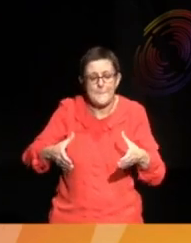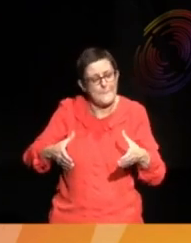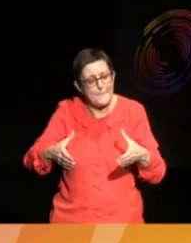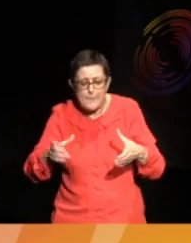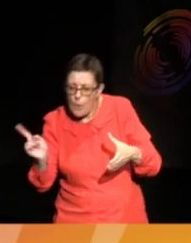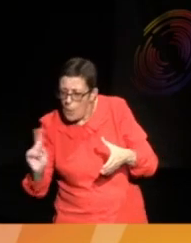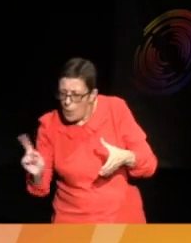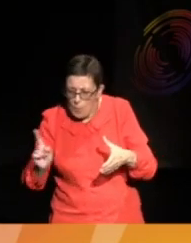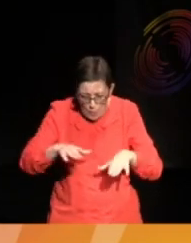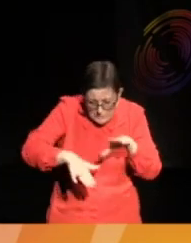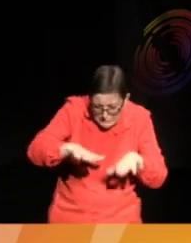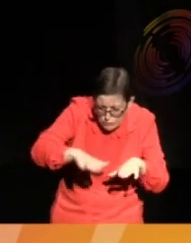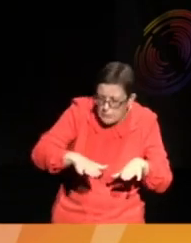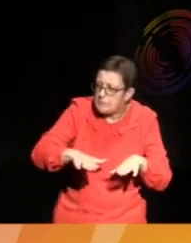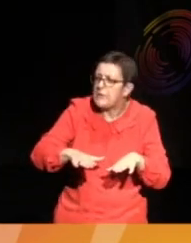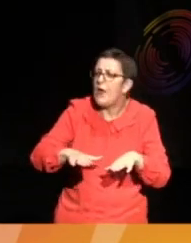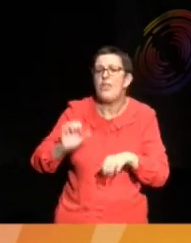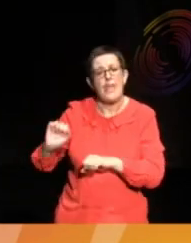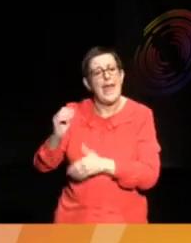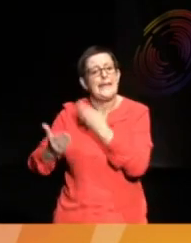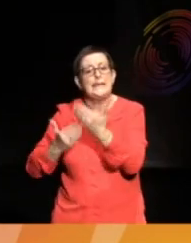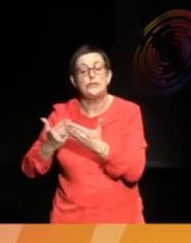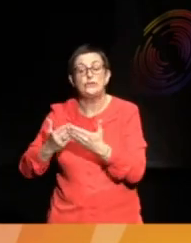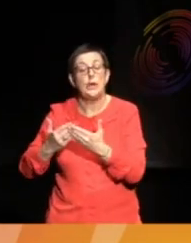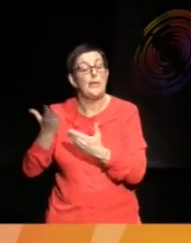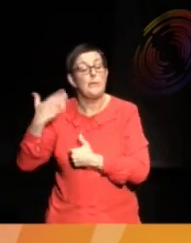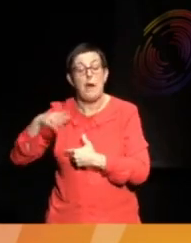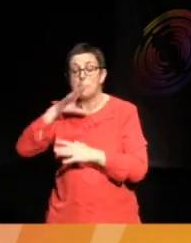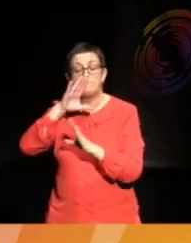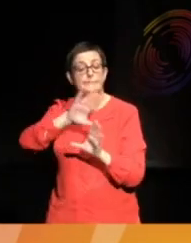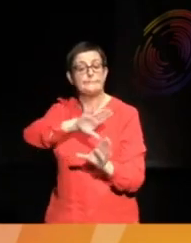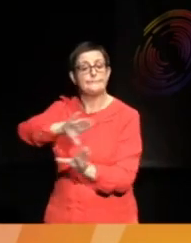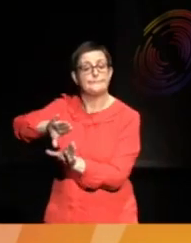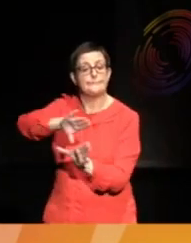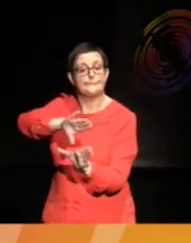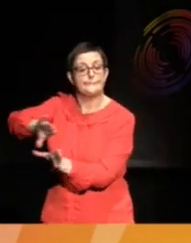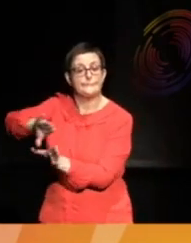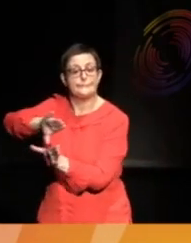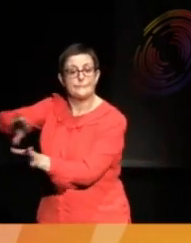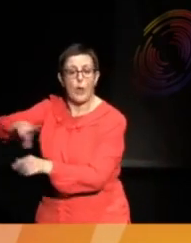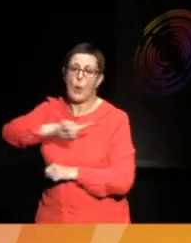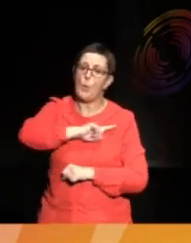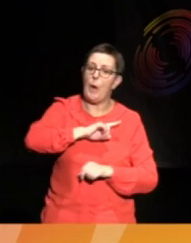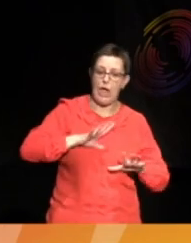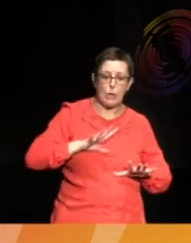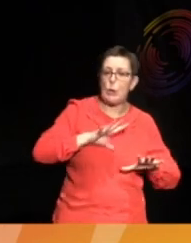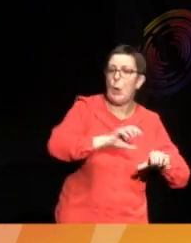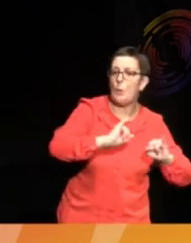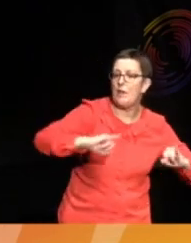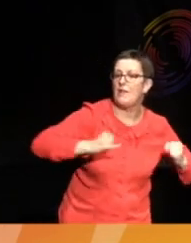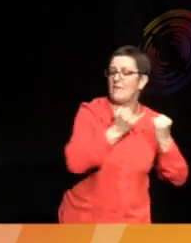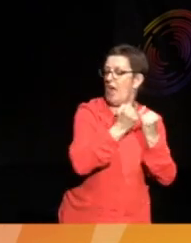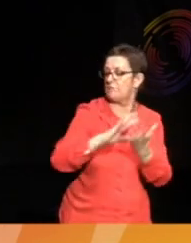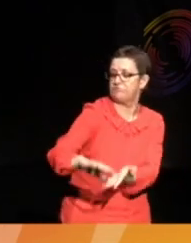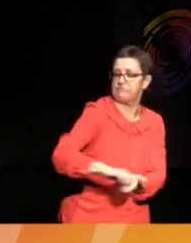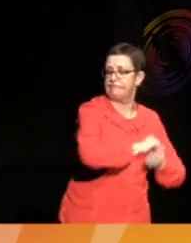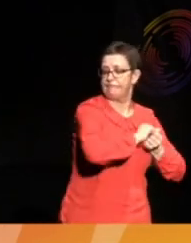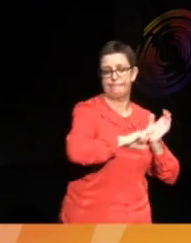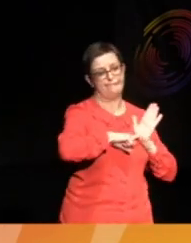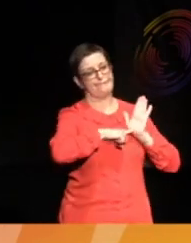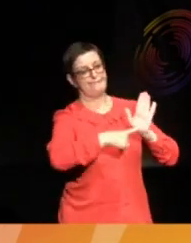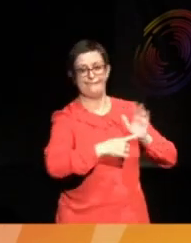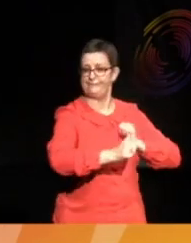which in the past was excluded by colonial violence or by the museum of the colony. So, post-colonial museum practice is called in for